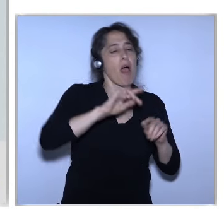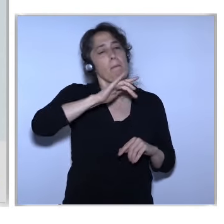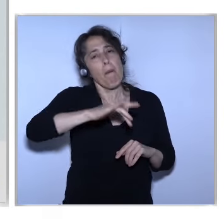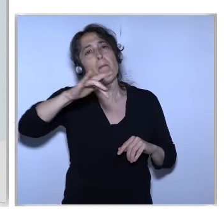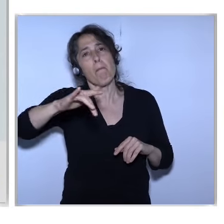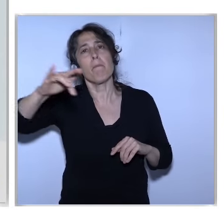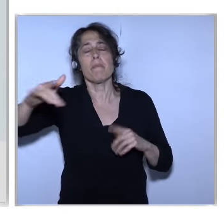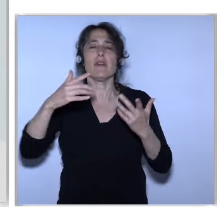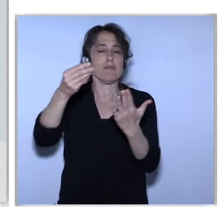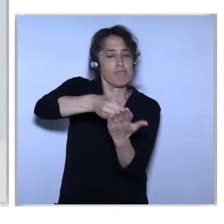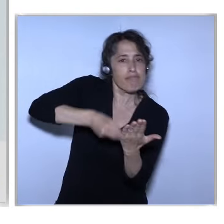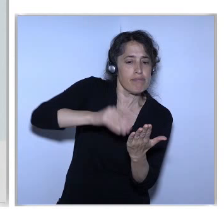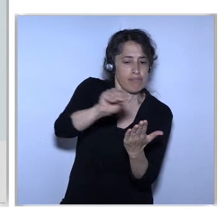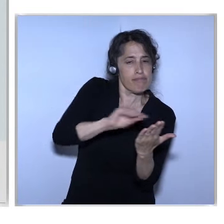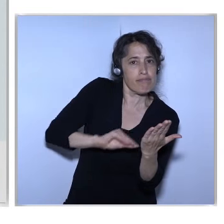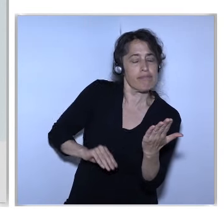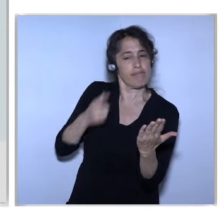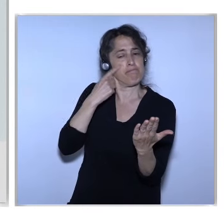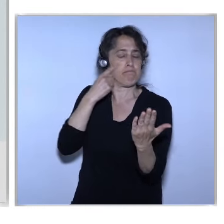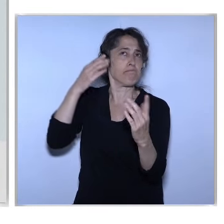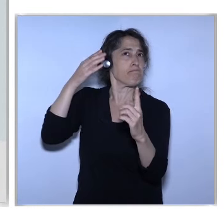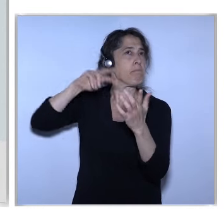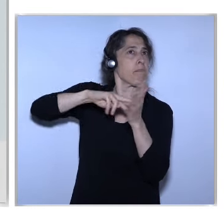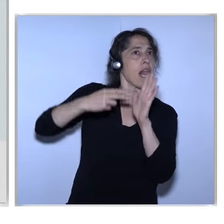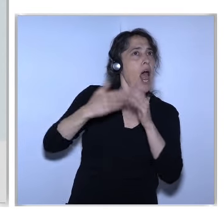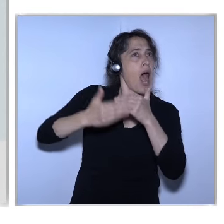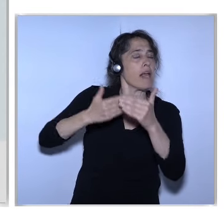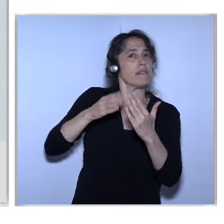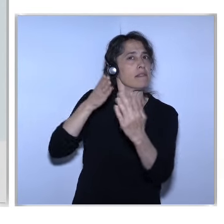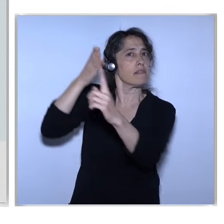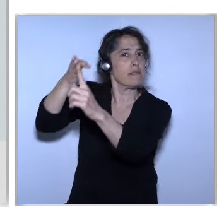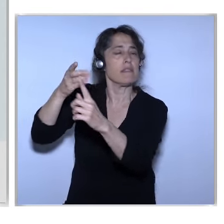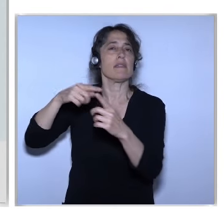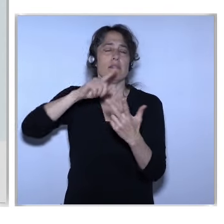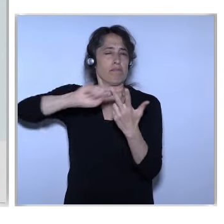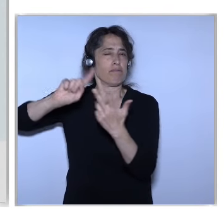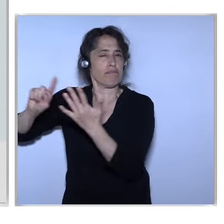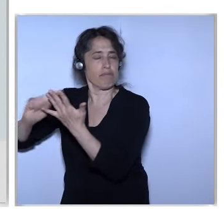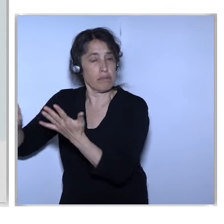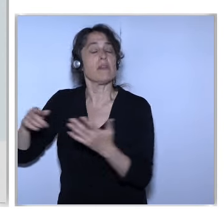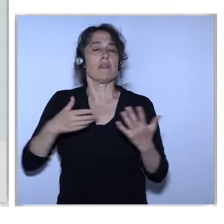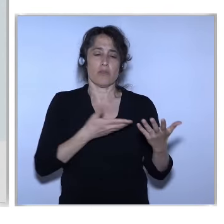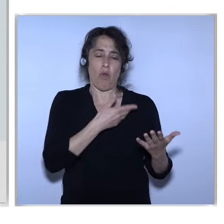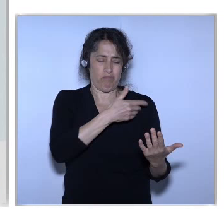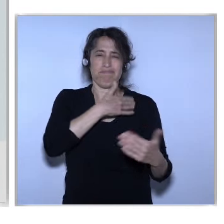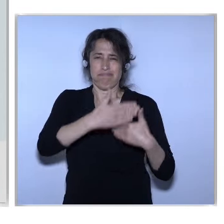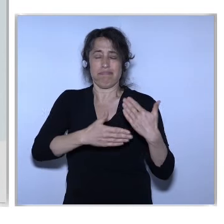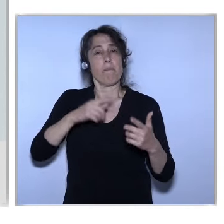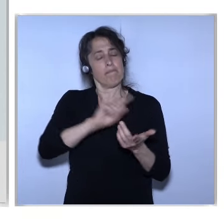Along With The Committee Of The Region So What Can We Implement Within The Next Years And Look Especially Our